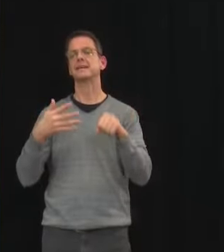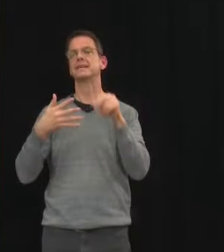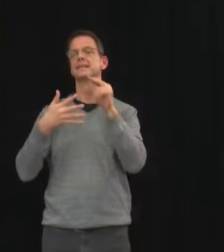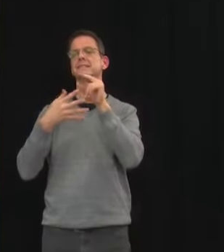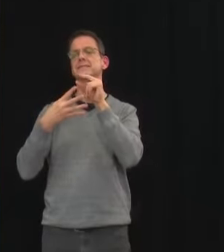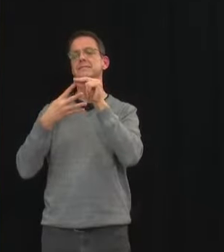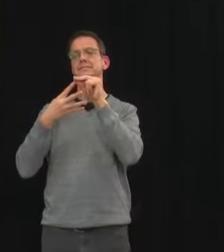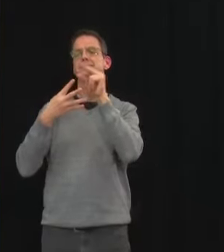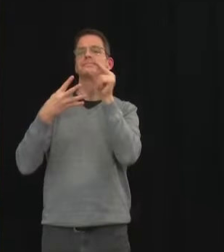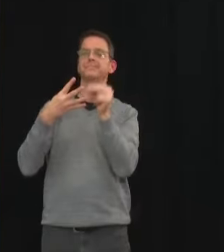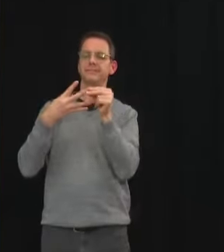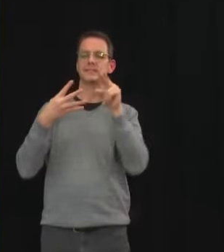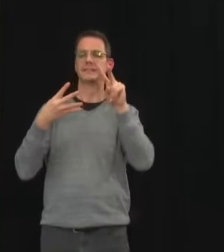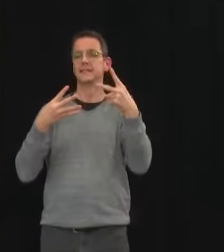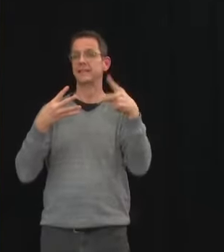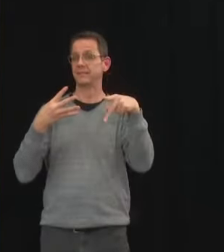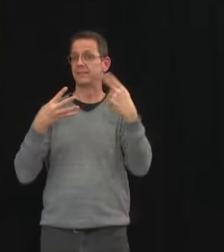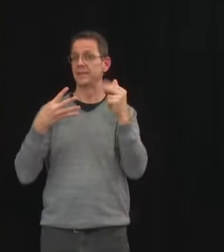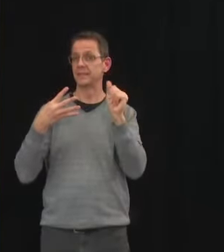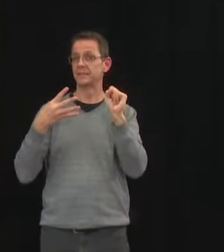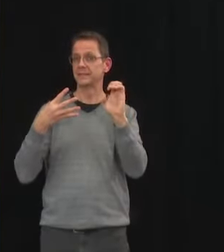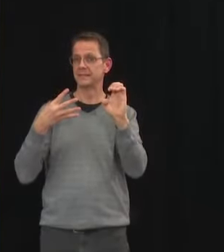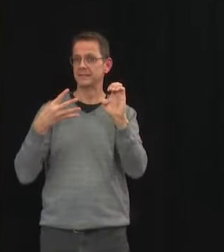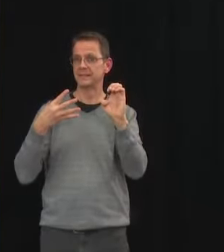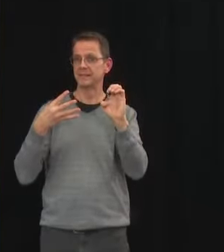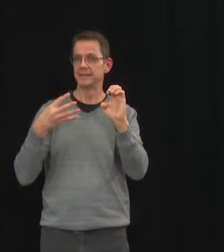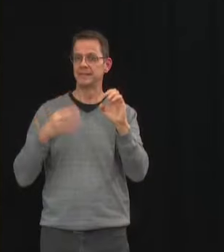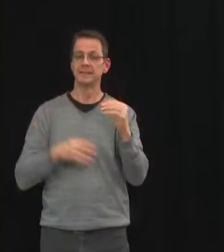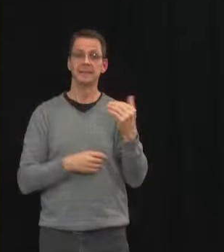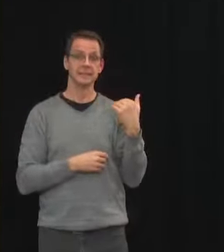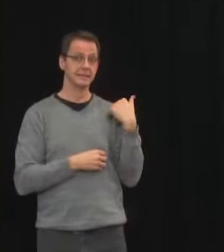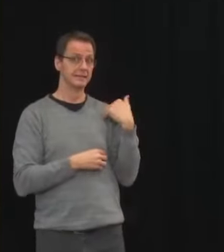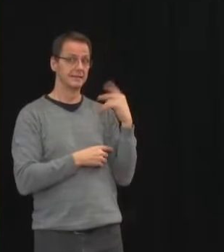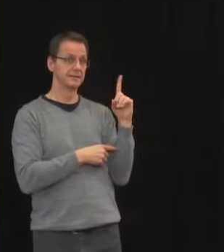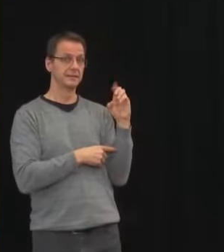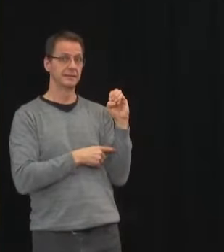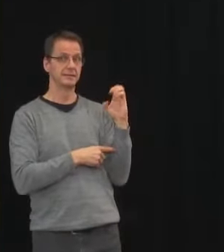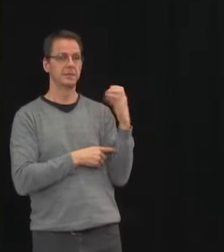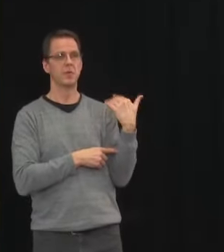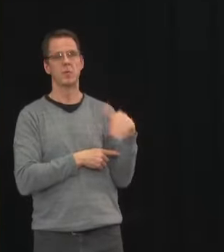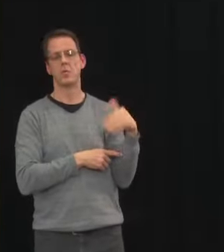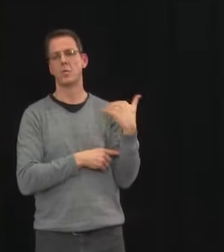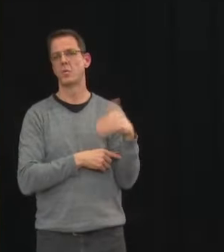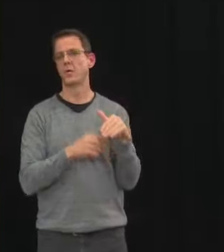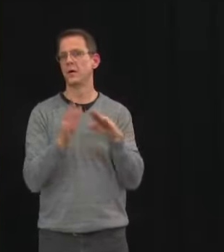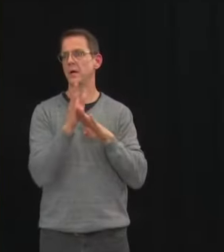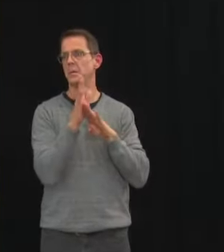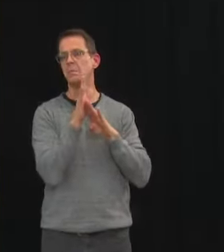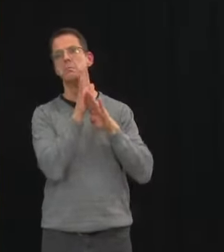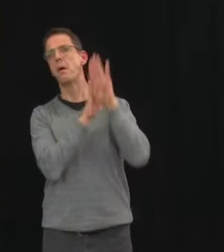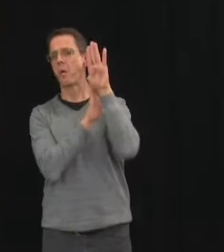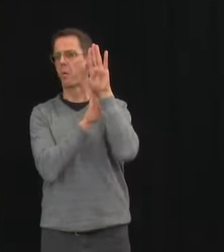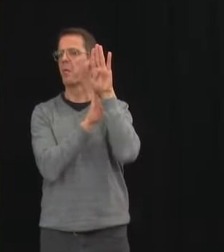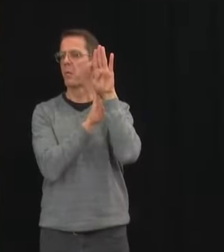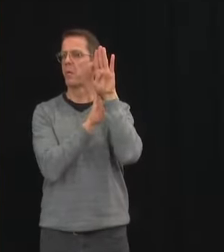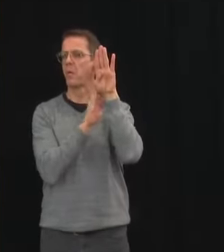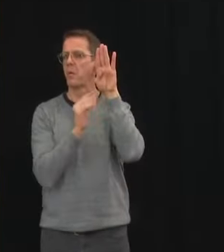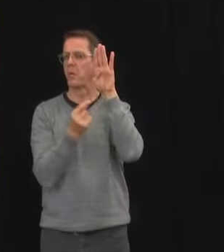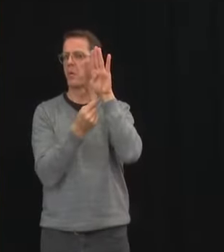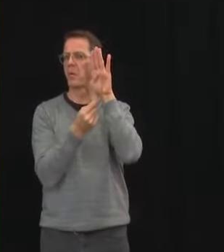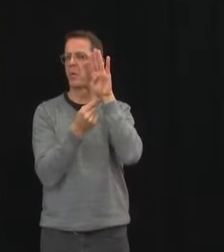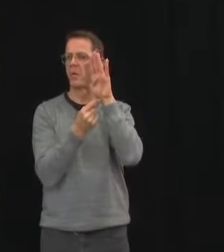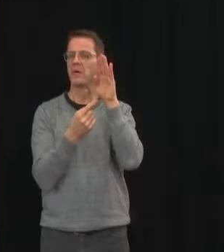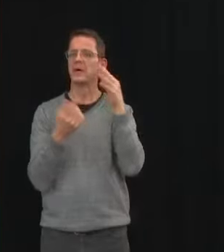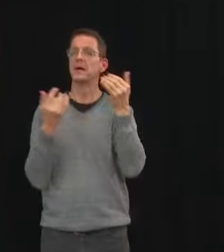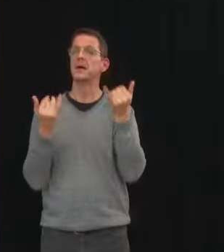sacrifice of many. I know the prospect of slightly fewer restrictions may signal to some that we've turned a corner and can now let